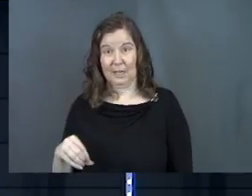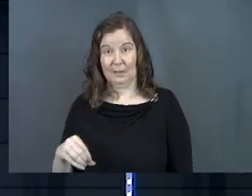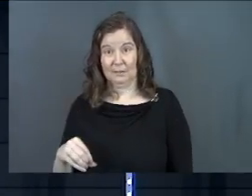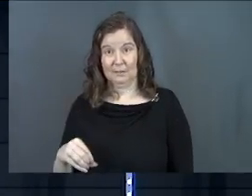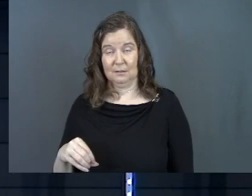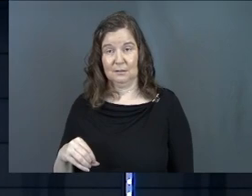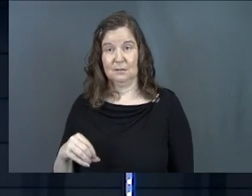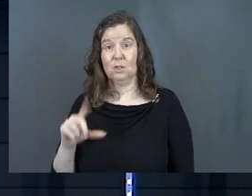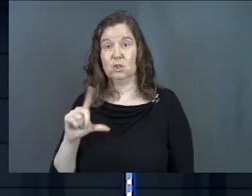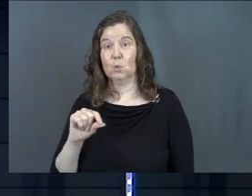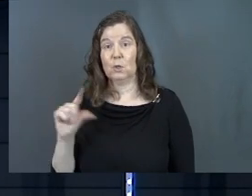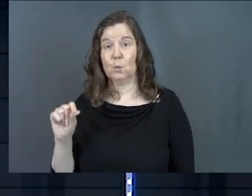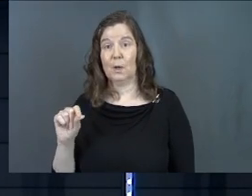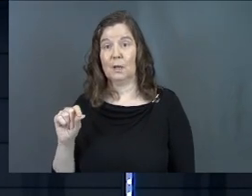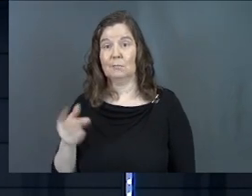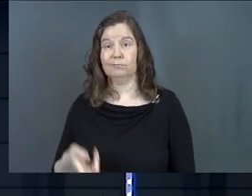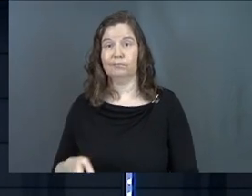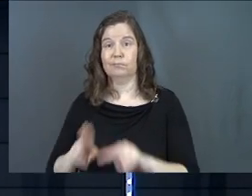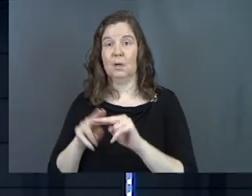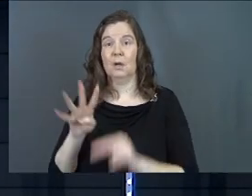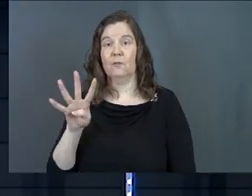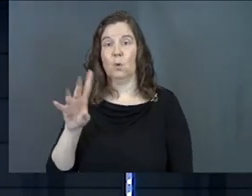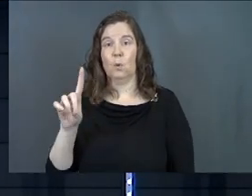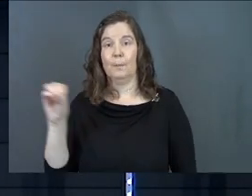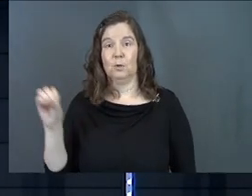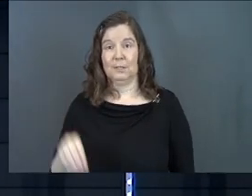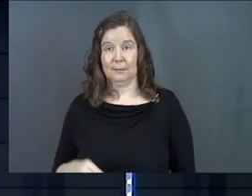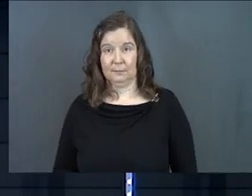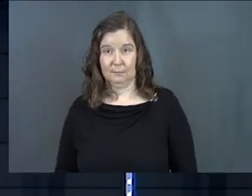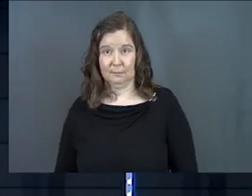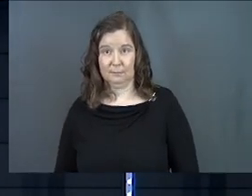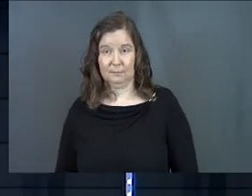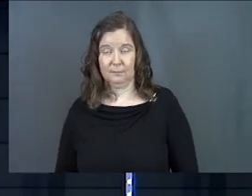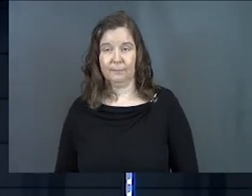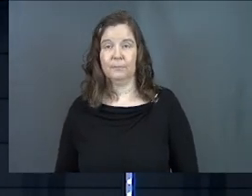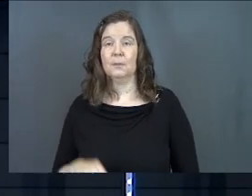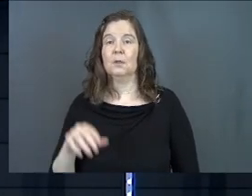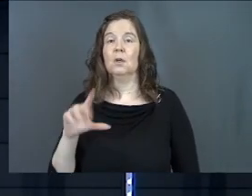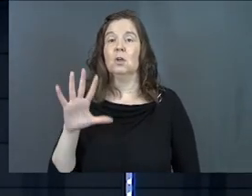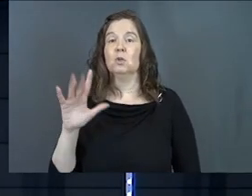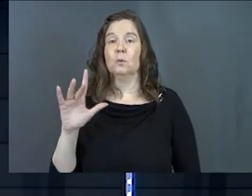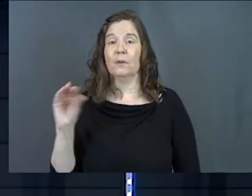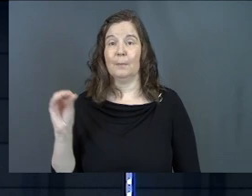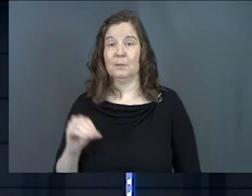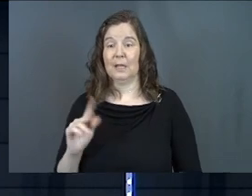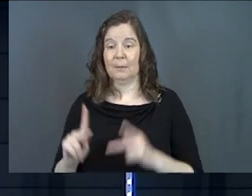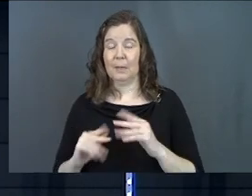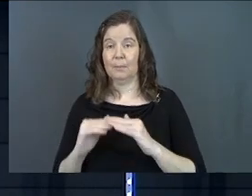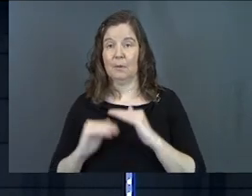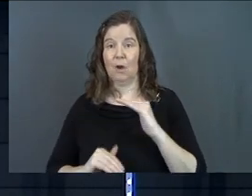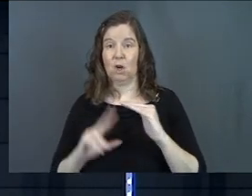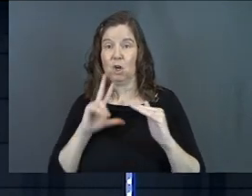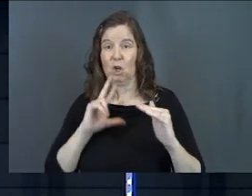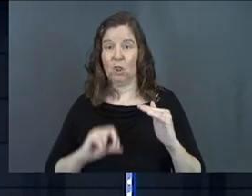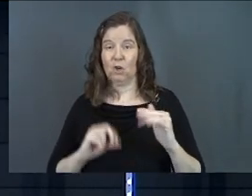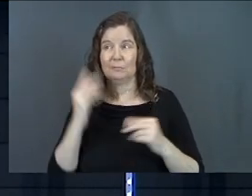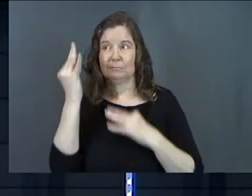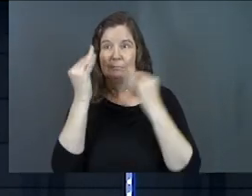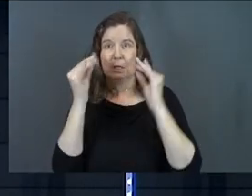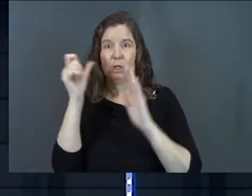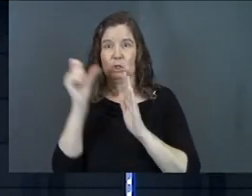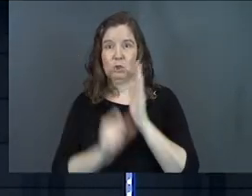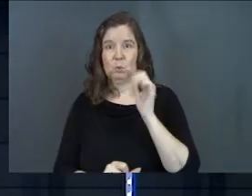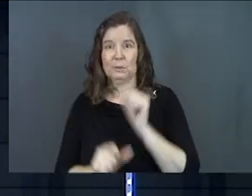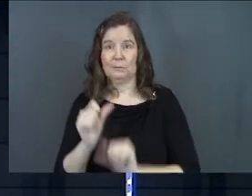2020, was 41%. 25% of people under 30 contemplated